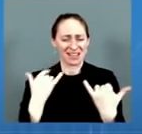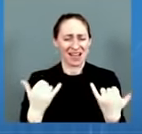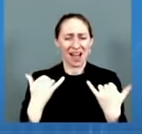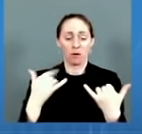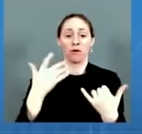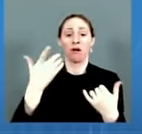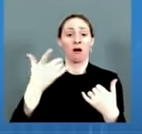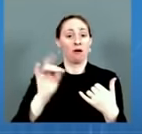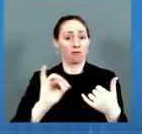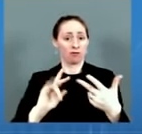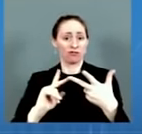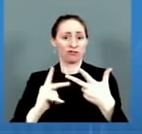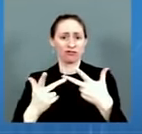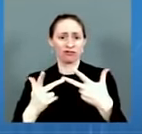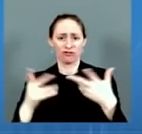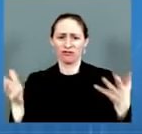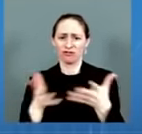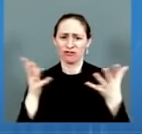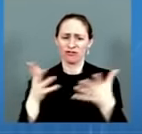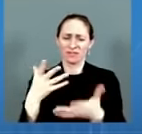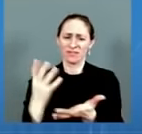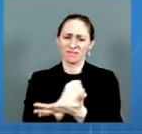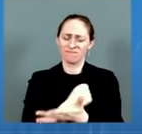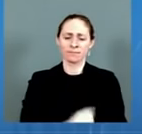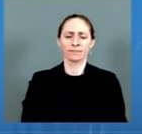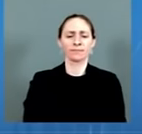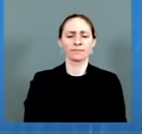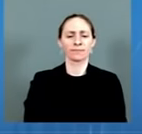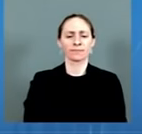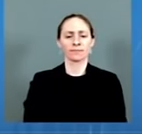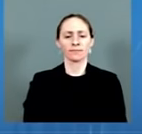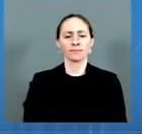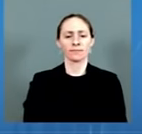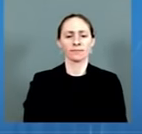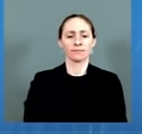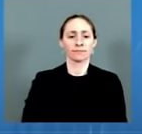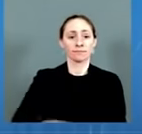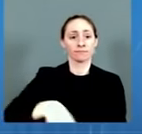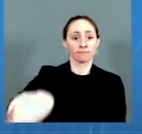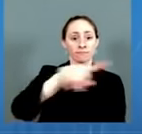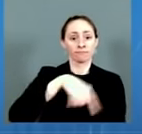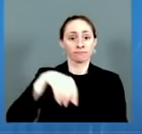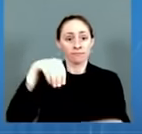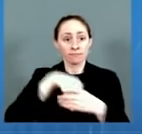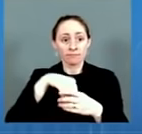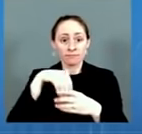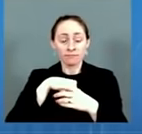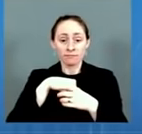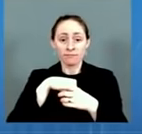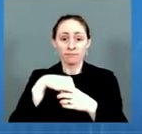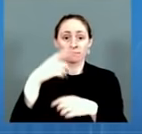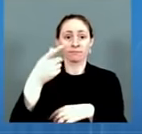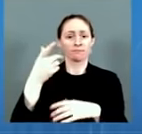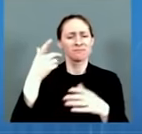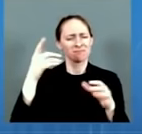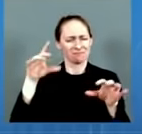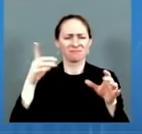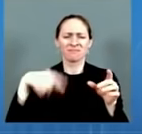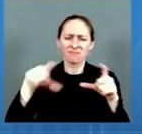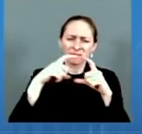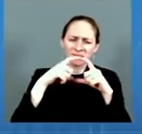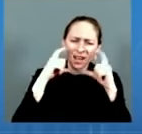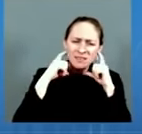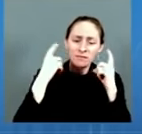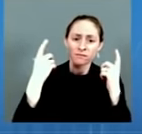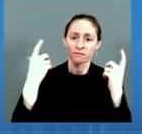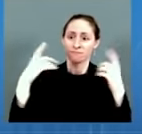masking in public indoor settings in areas of substantial or high community transmission. And as of now, this represents about